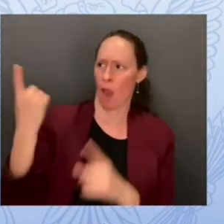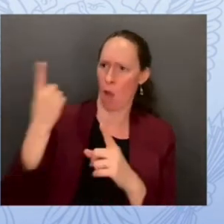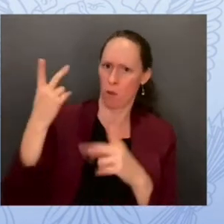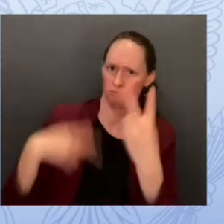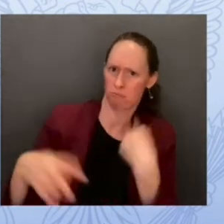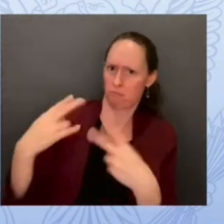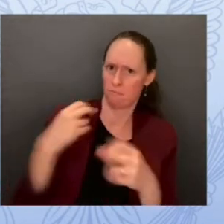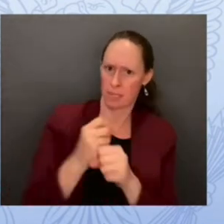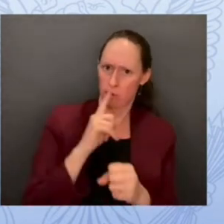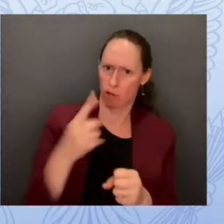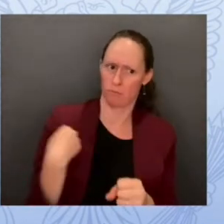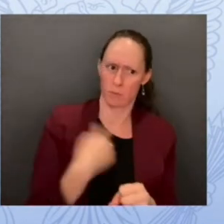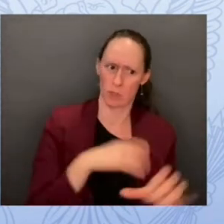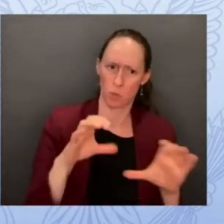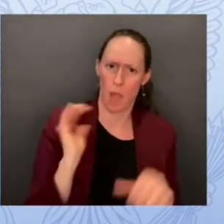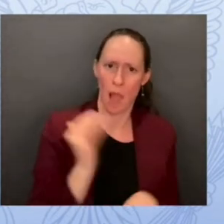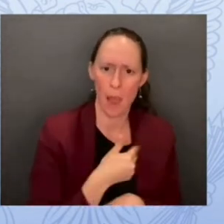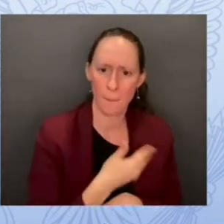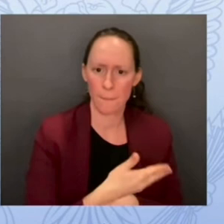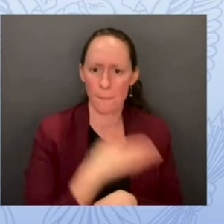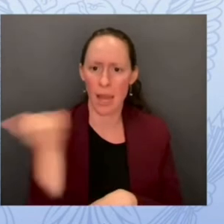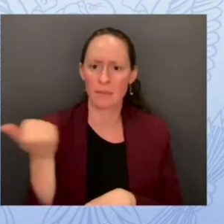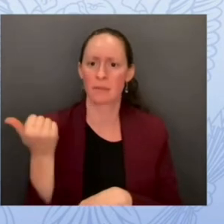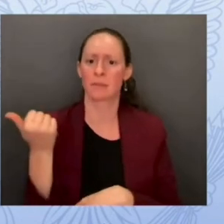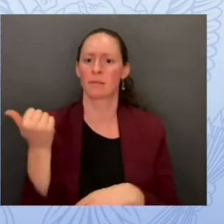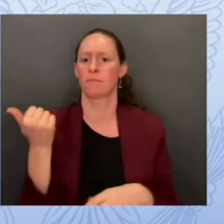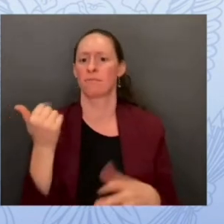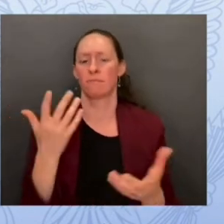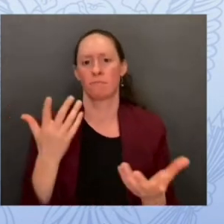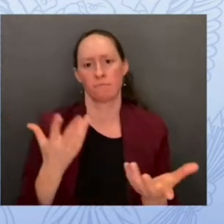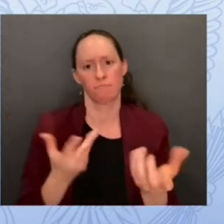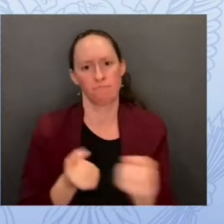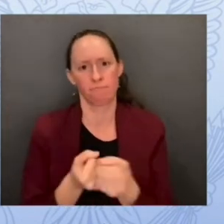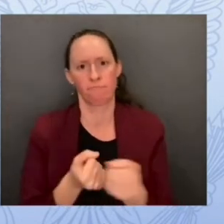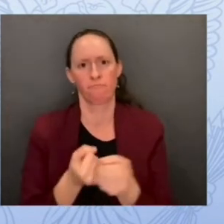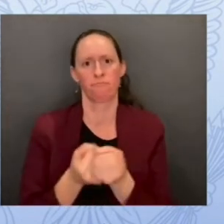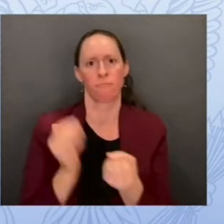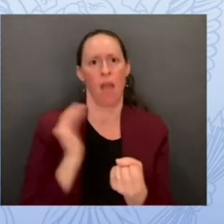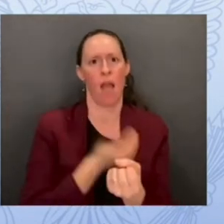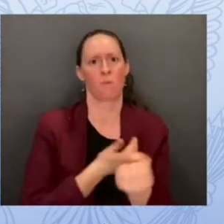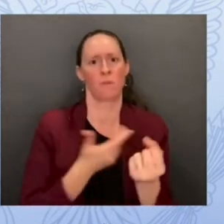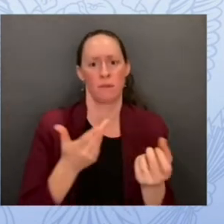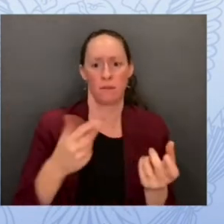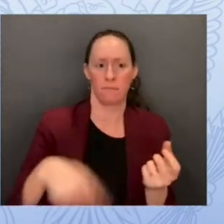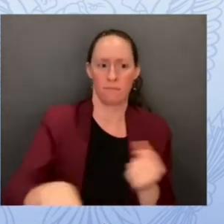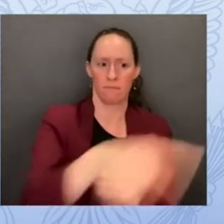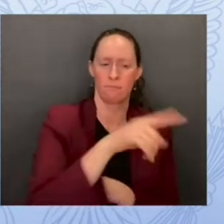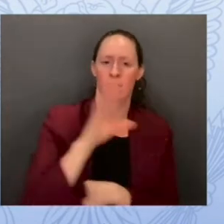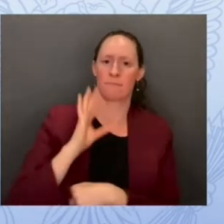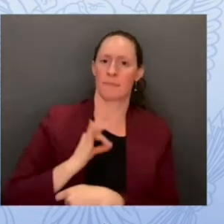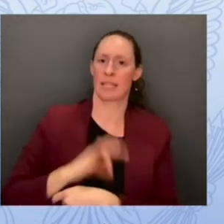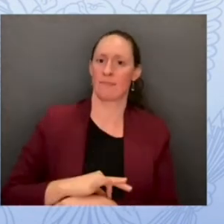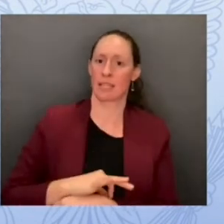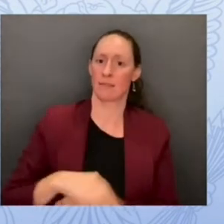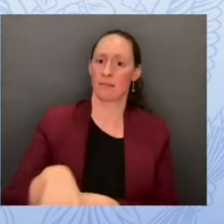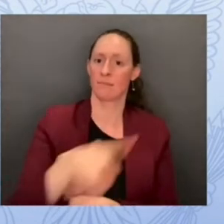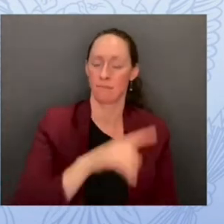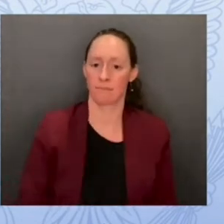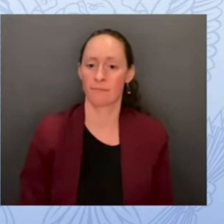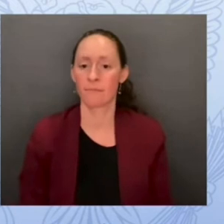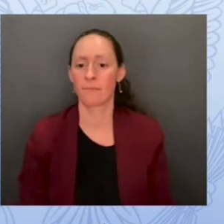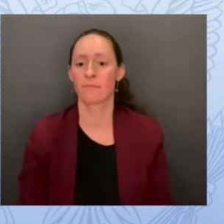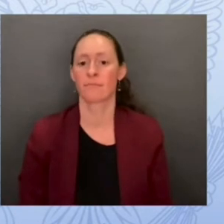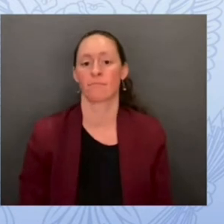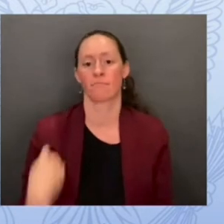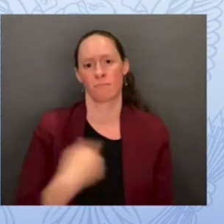the building of our technology and the providing of services to our clients as a company we strive to be secure by design private